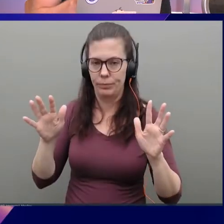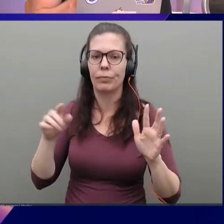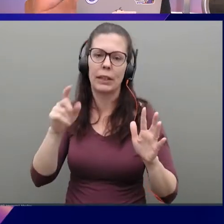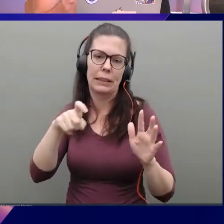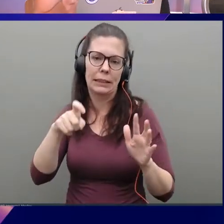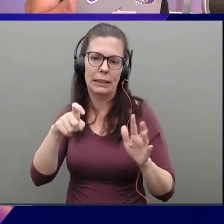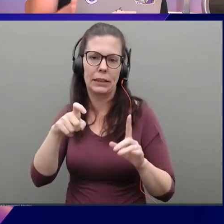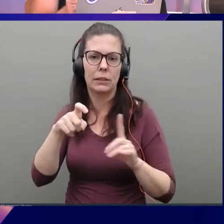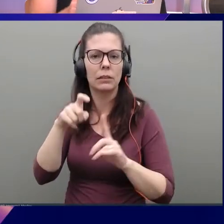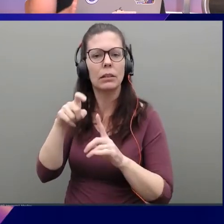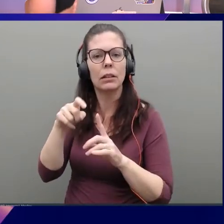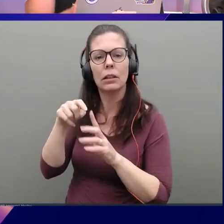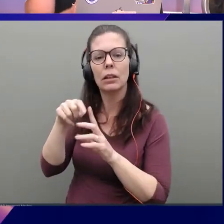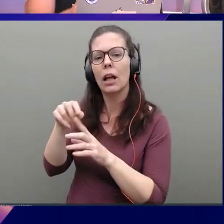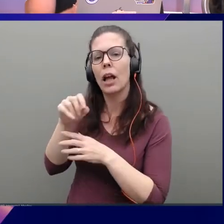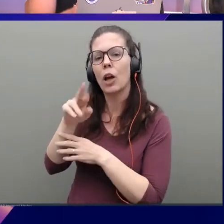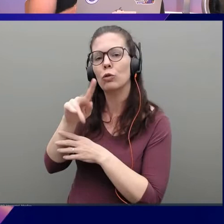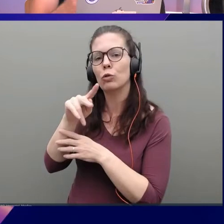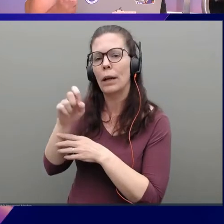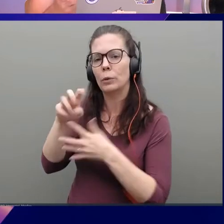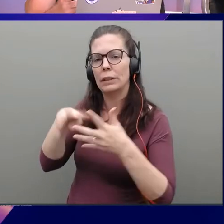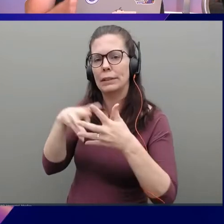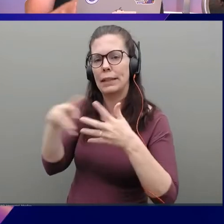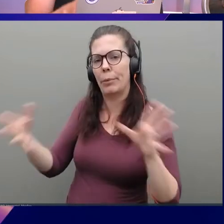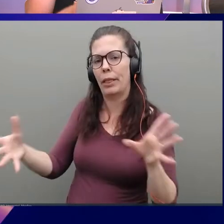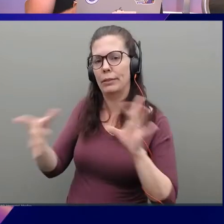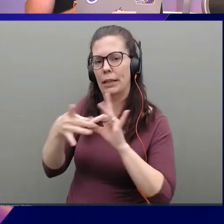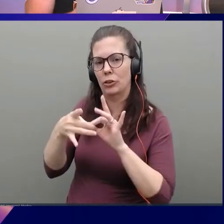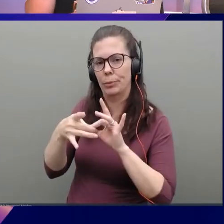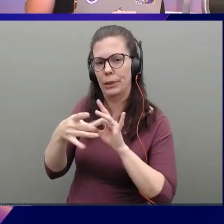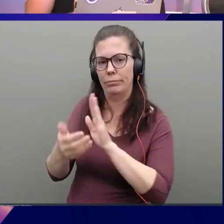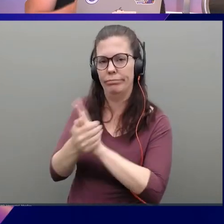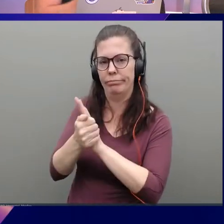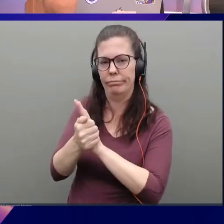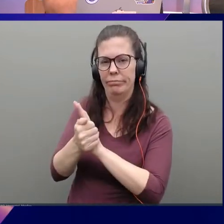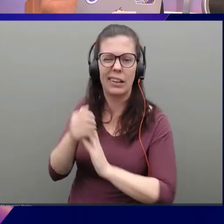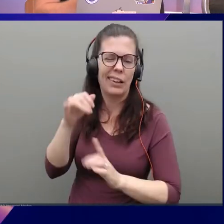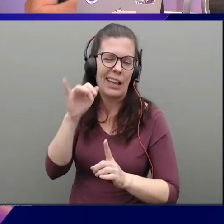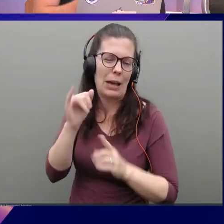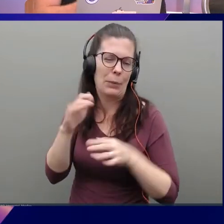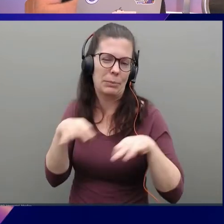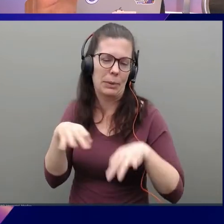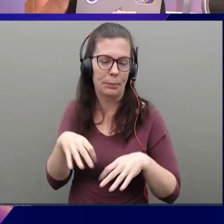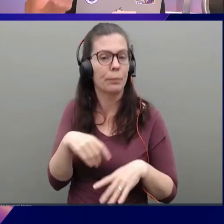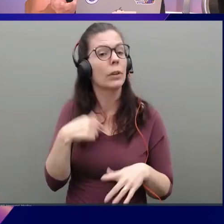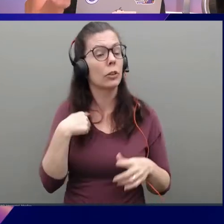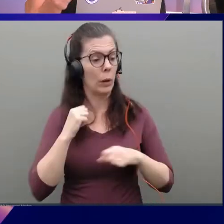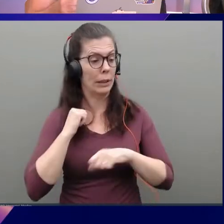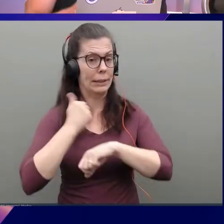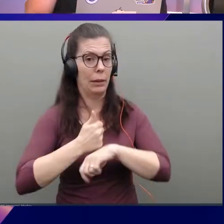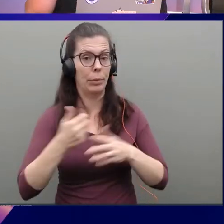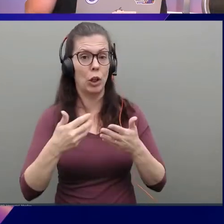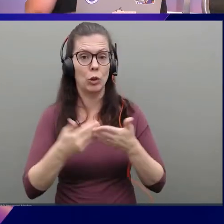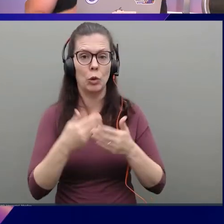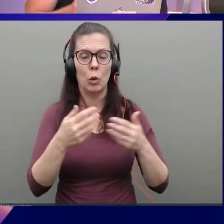what's called a route table attachment, which I explained a little bit about that. So I created a new transit gateway called PeerMe.